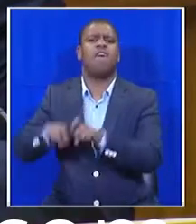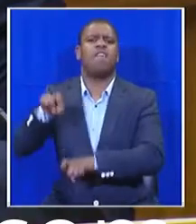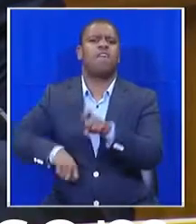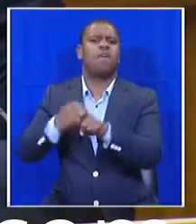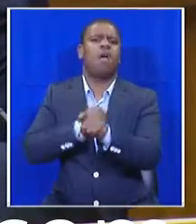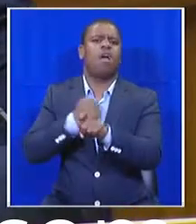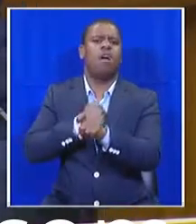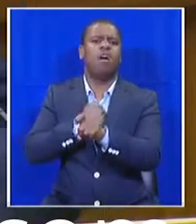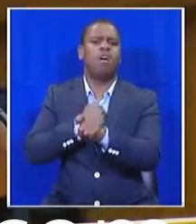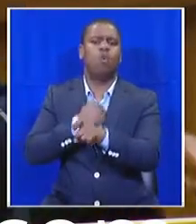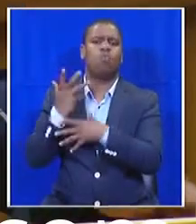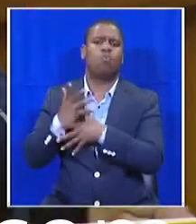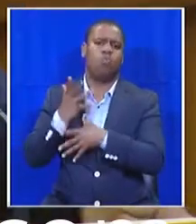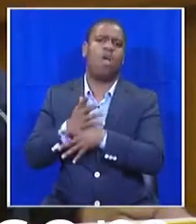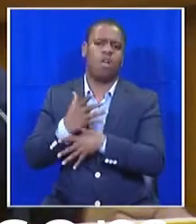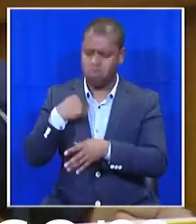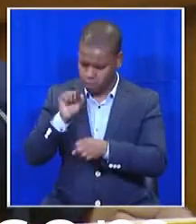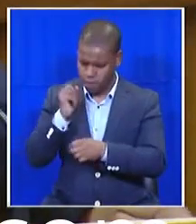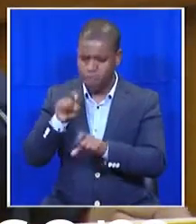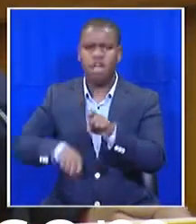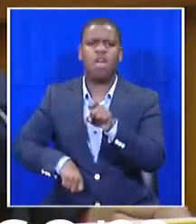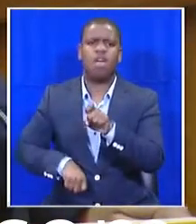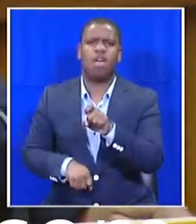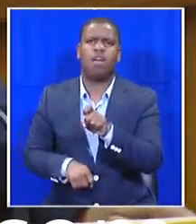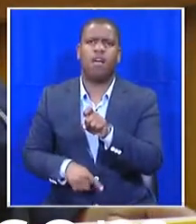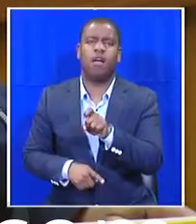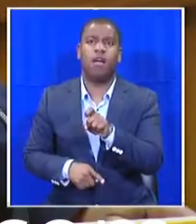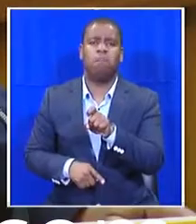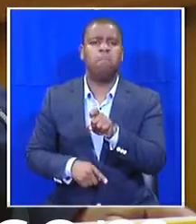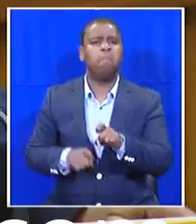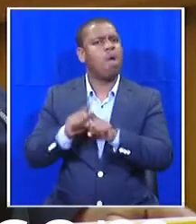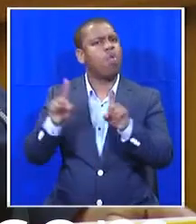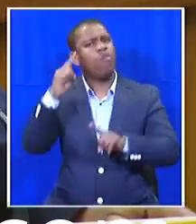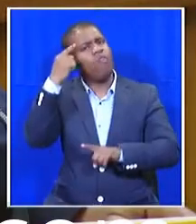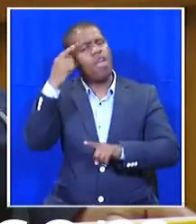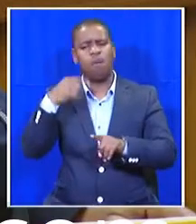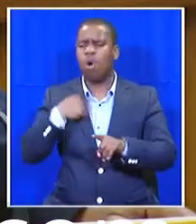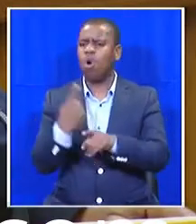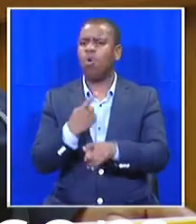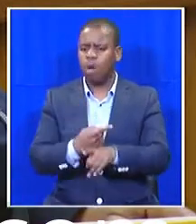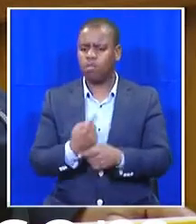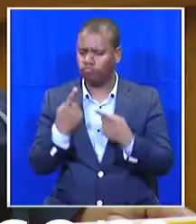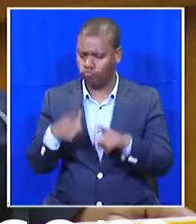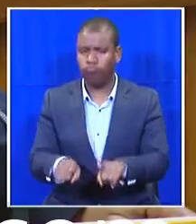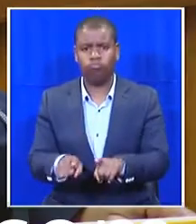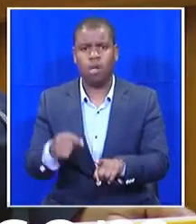duty. I don't think I should always come here to face people who are not